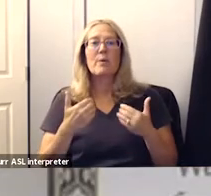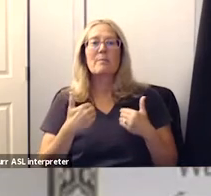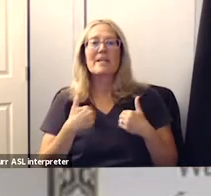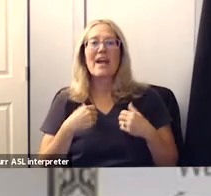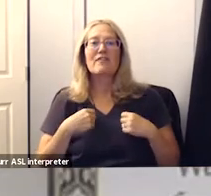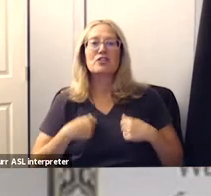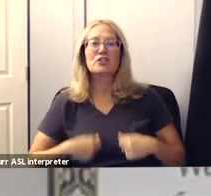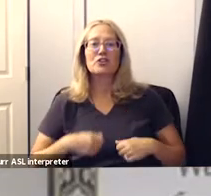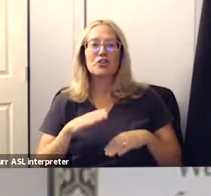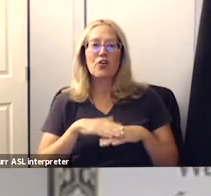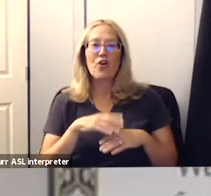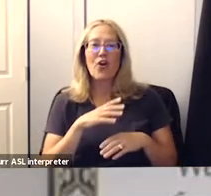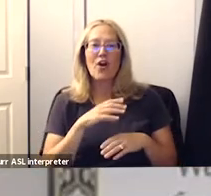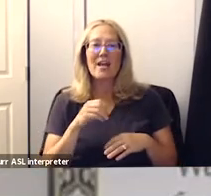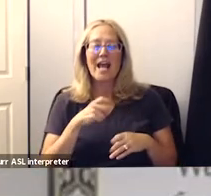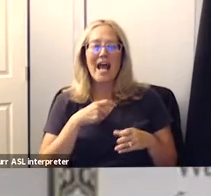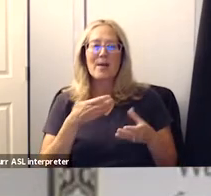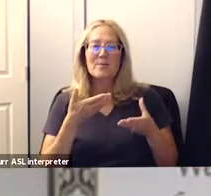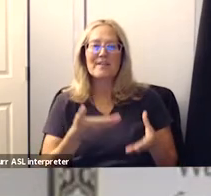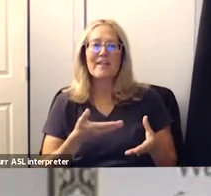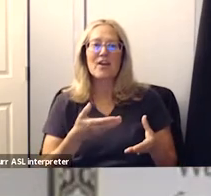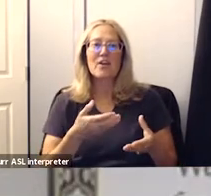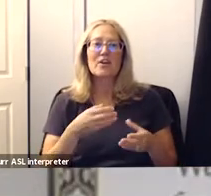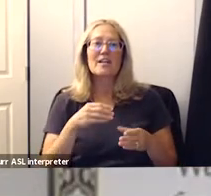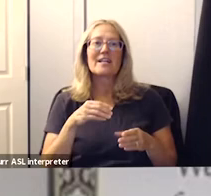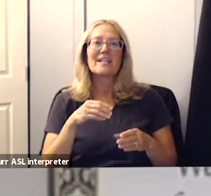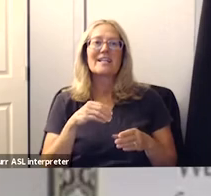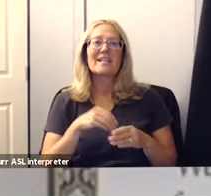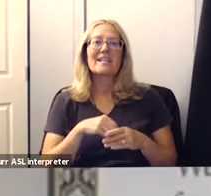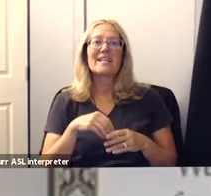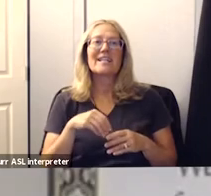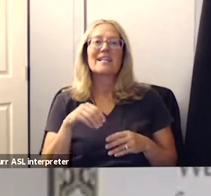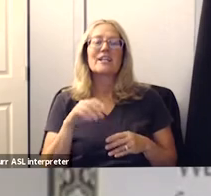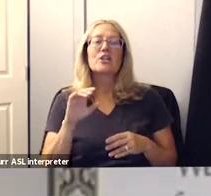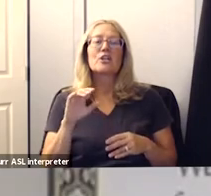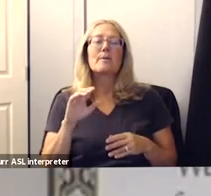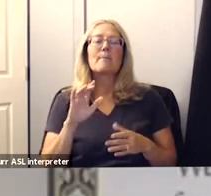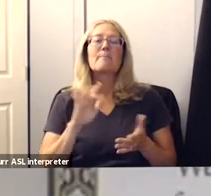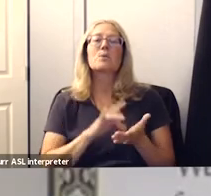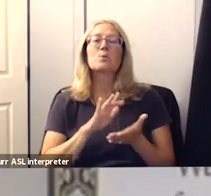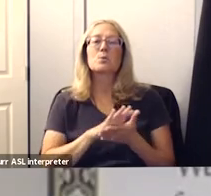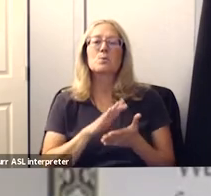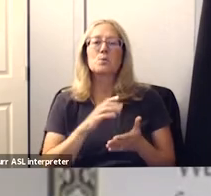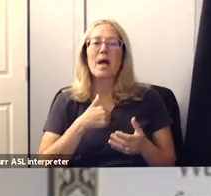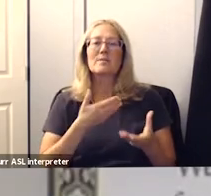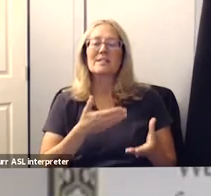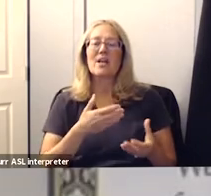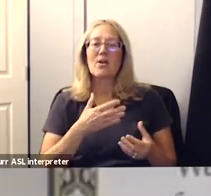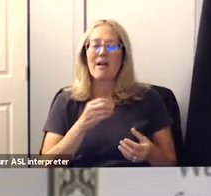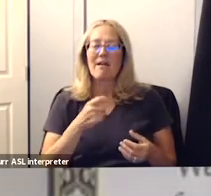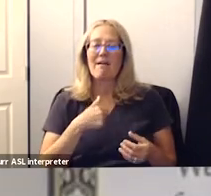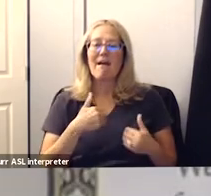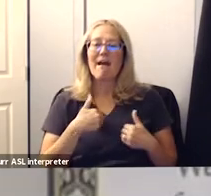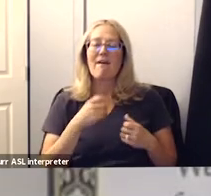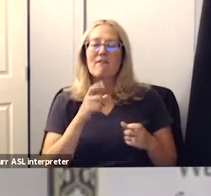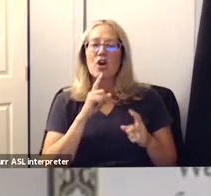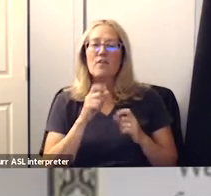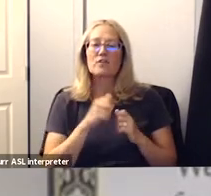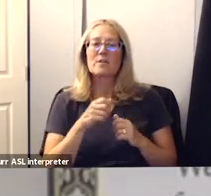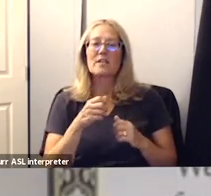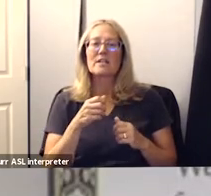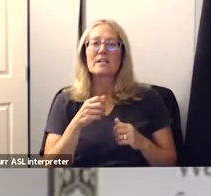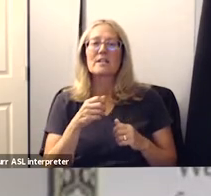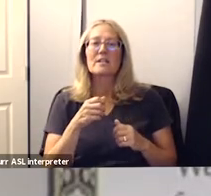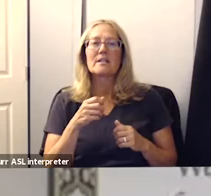with regards to that and uh at lacumbra junior high is where i was there and i had the um privilege of having a conversation with two sevies